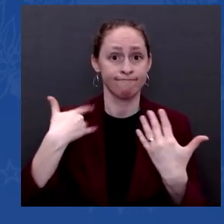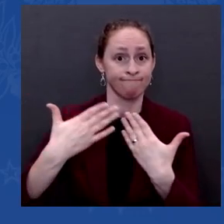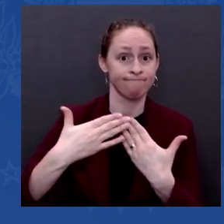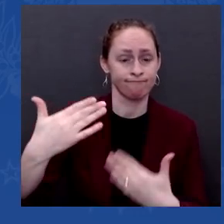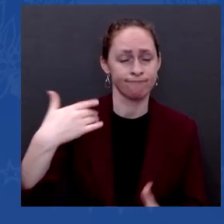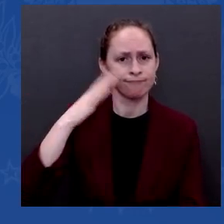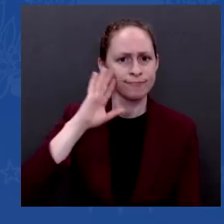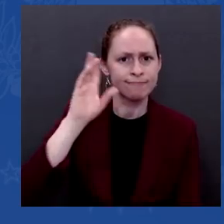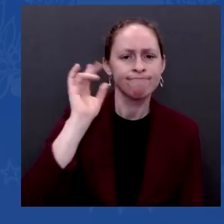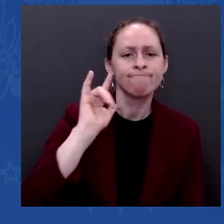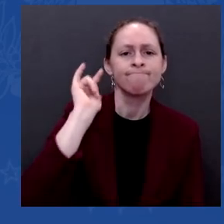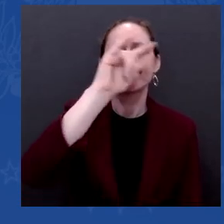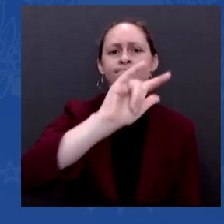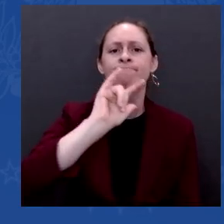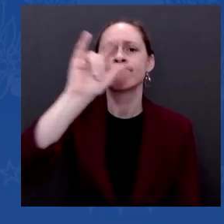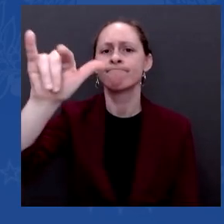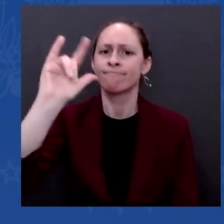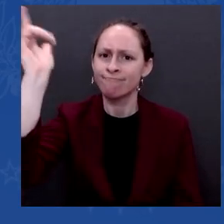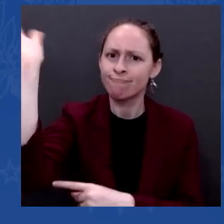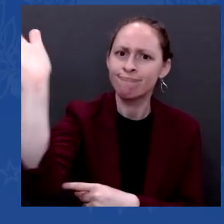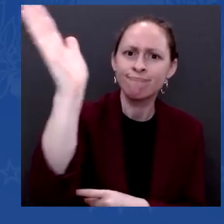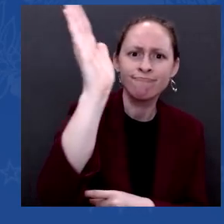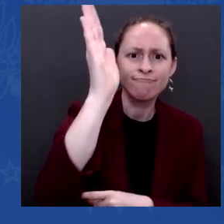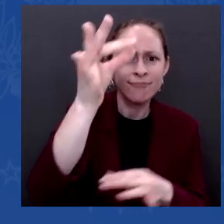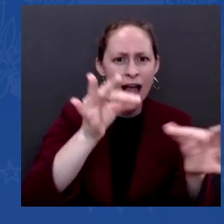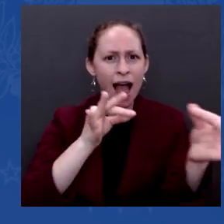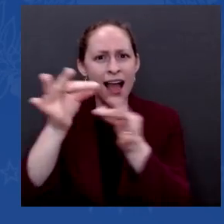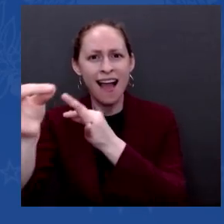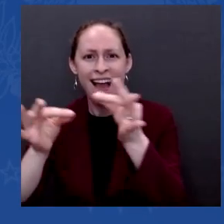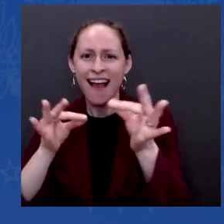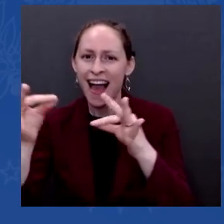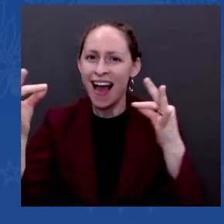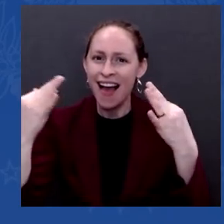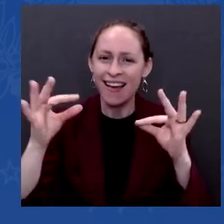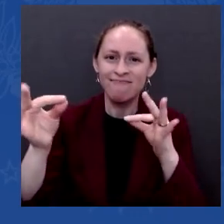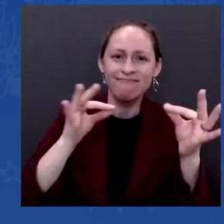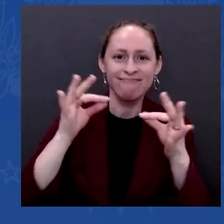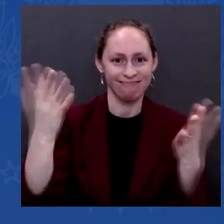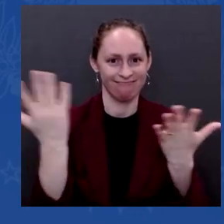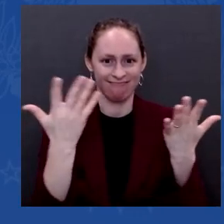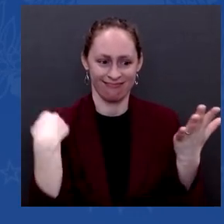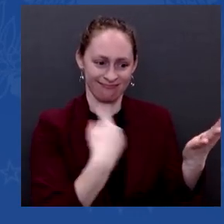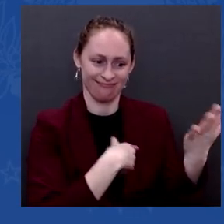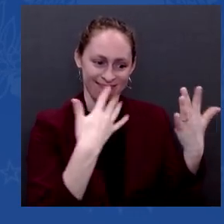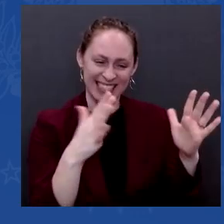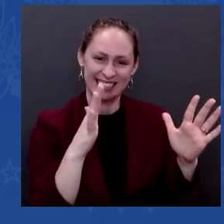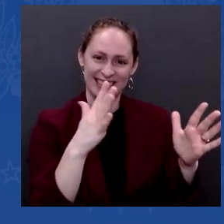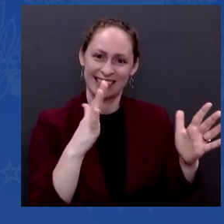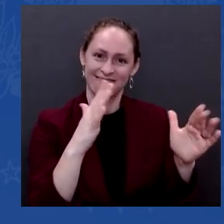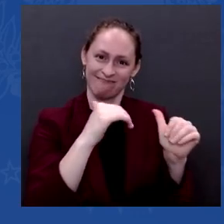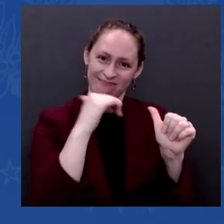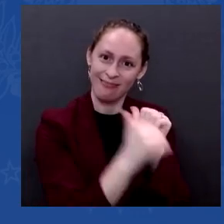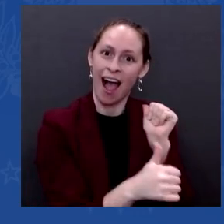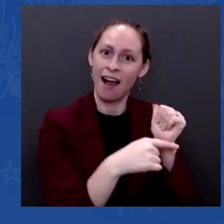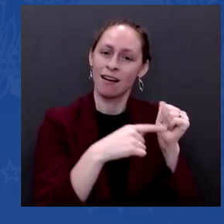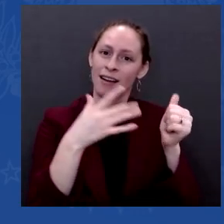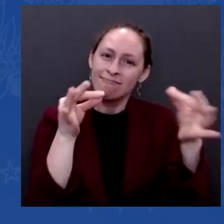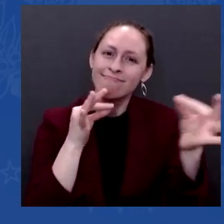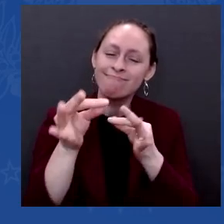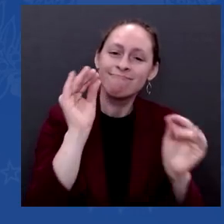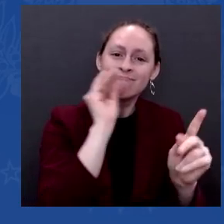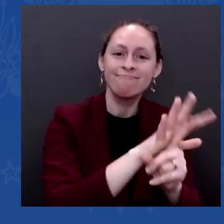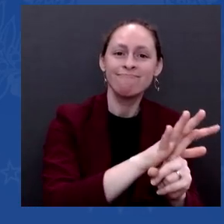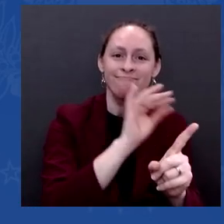we did do and what we want to do, what we need to do. And so, I don't think I've